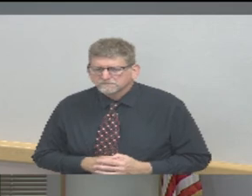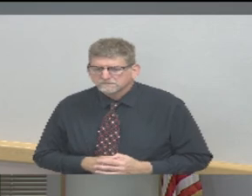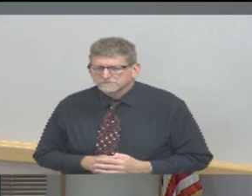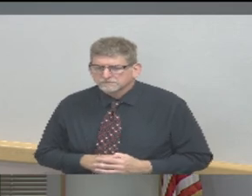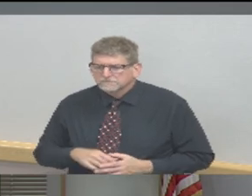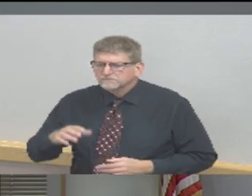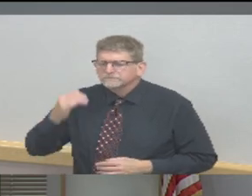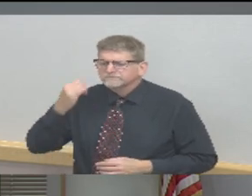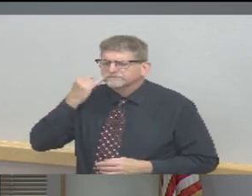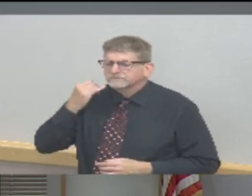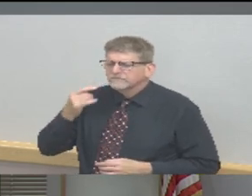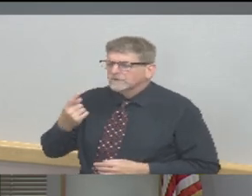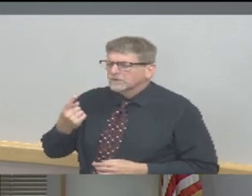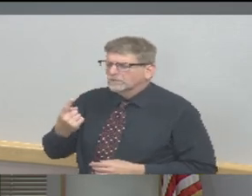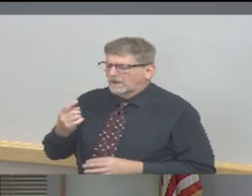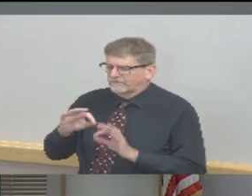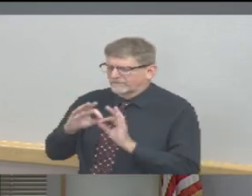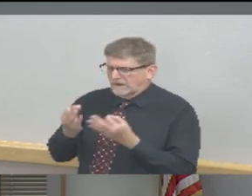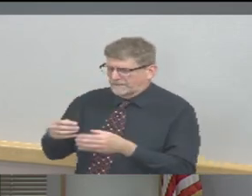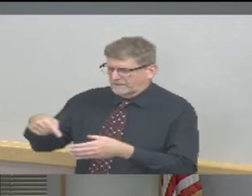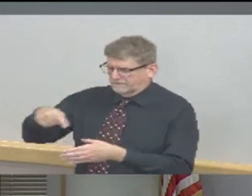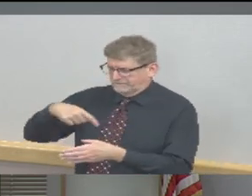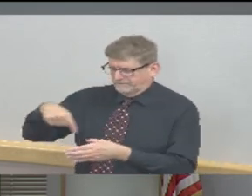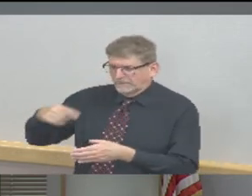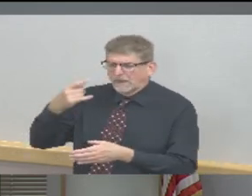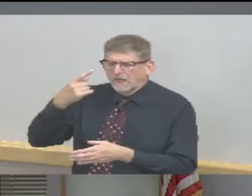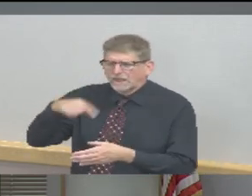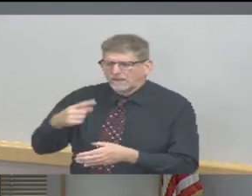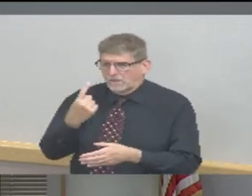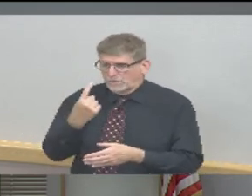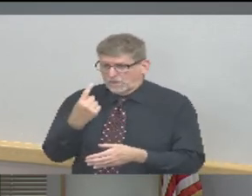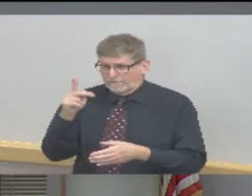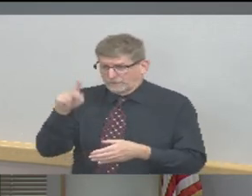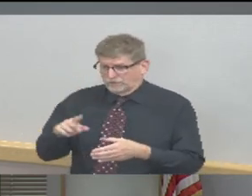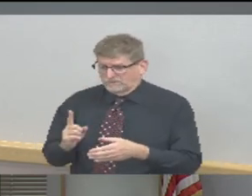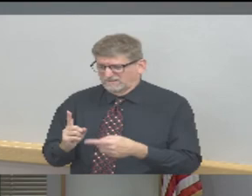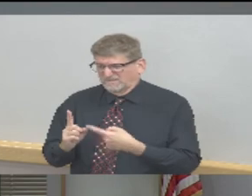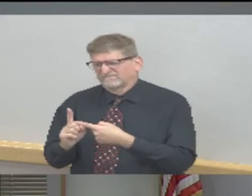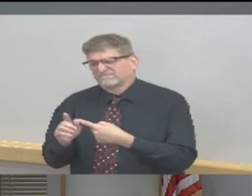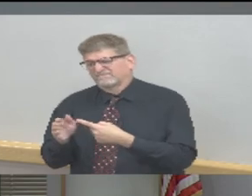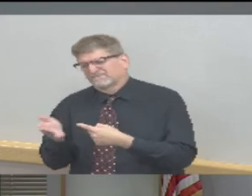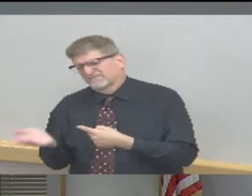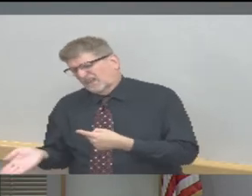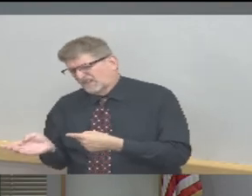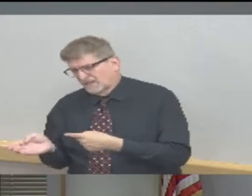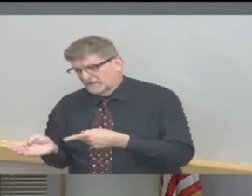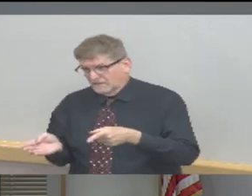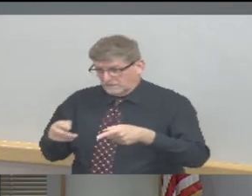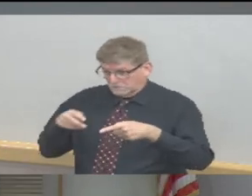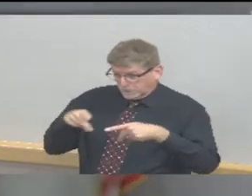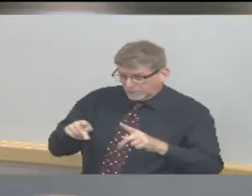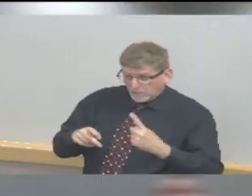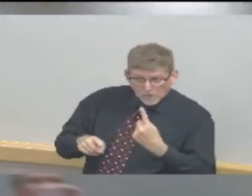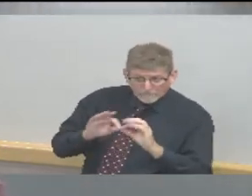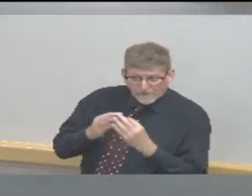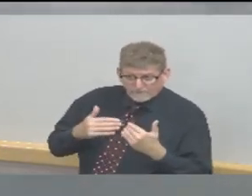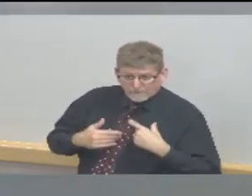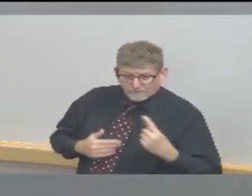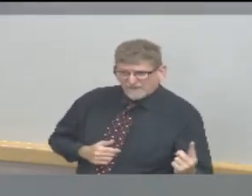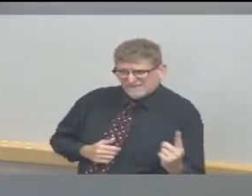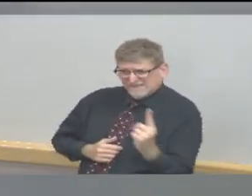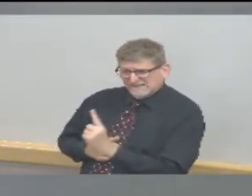That's a great question. I think for nationally, for health care organizations, limiting visitors,